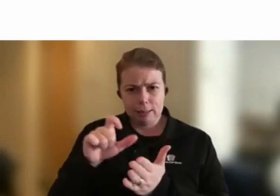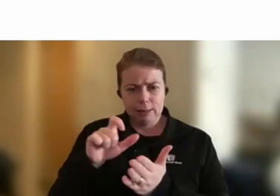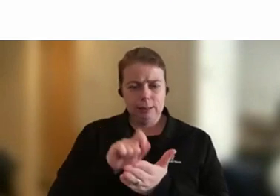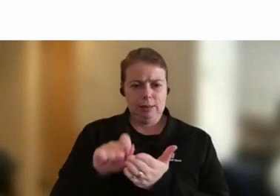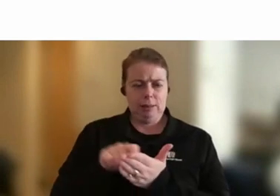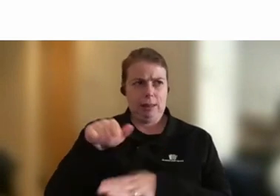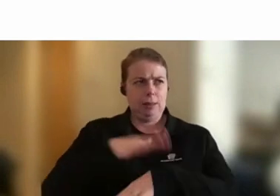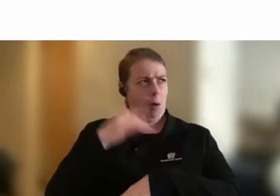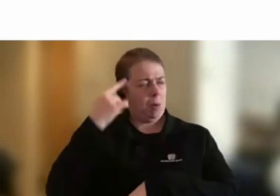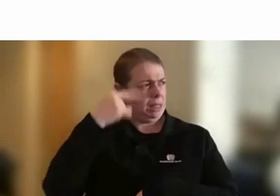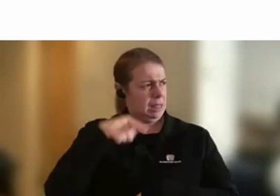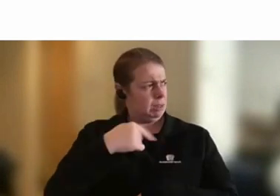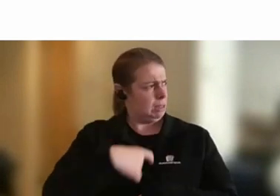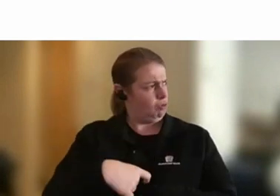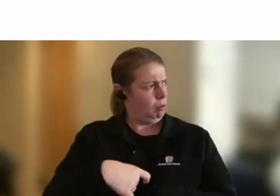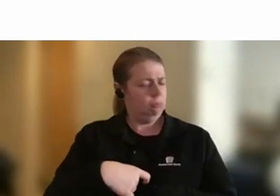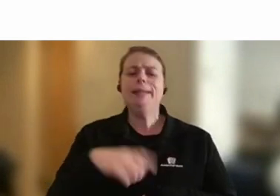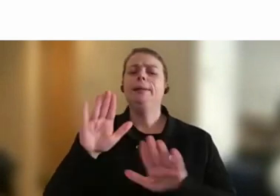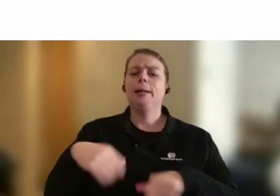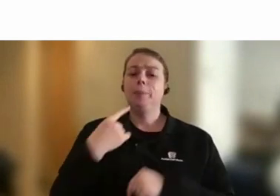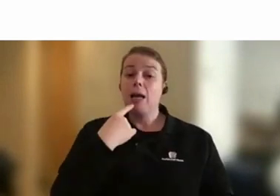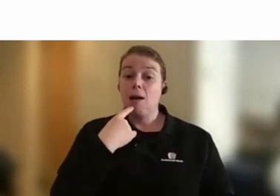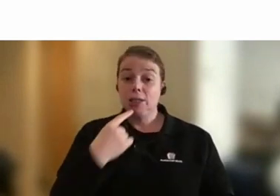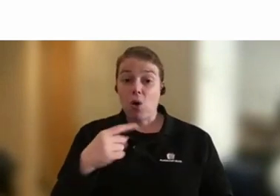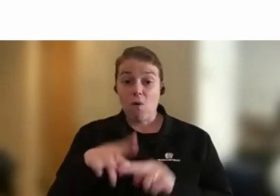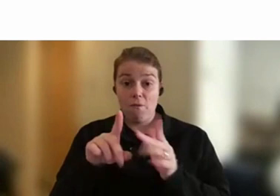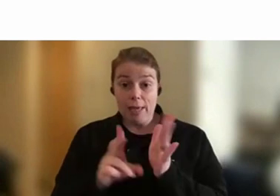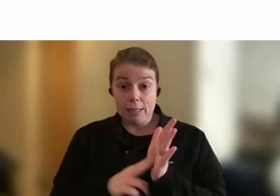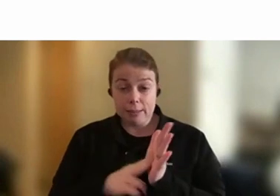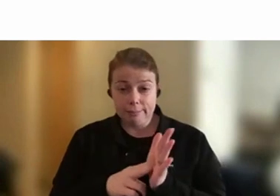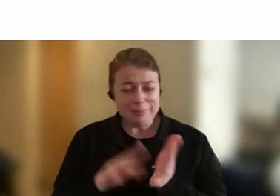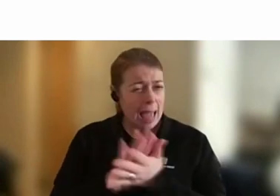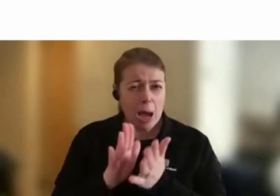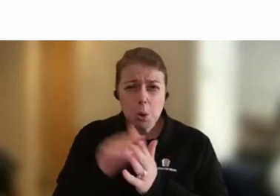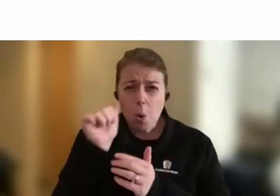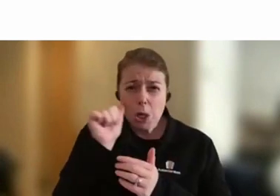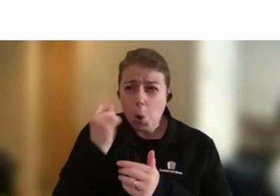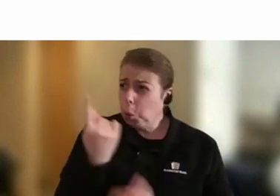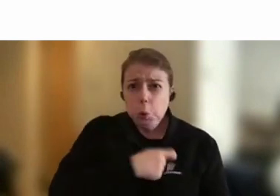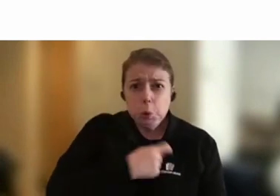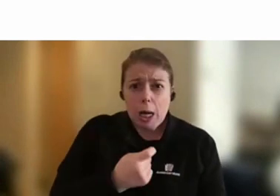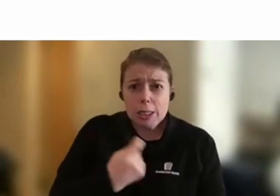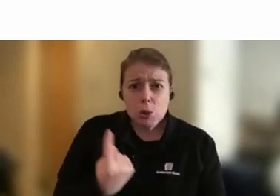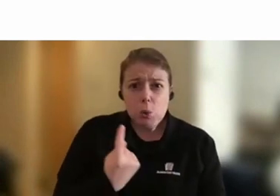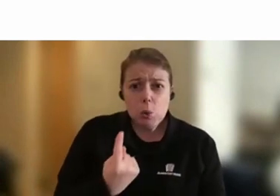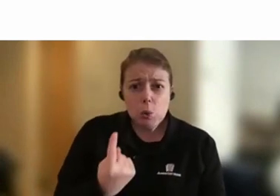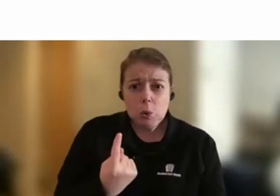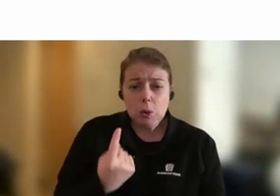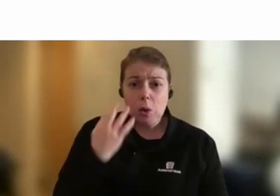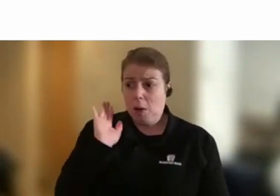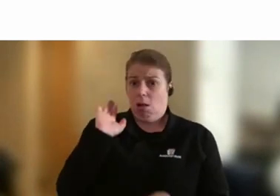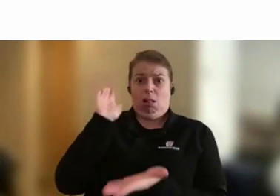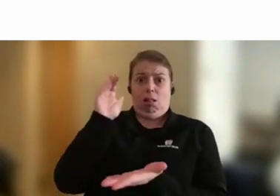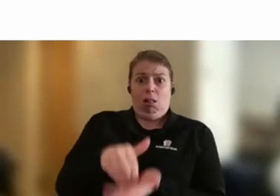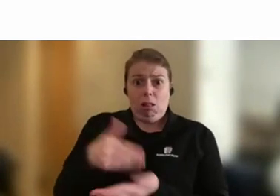I said to him, how do I know who to trust? You know, when I land in this new